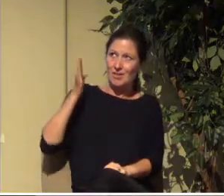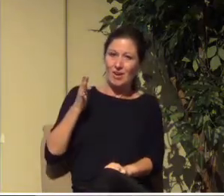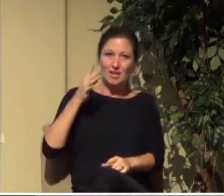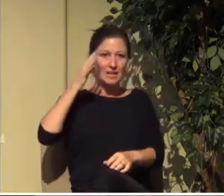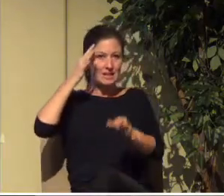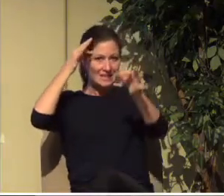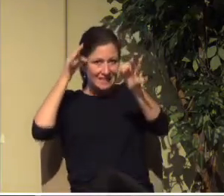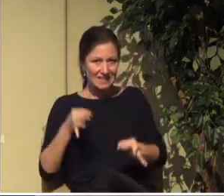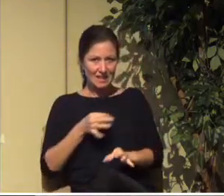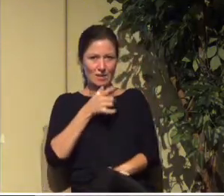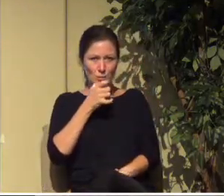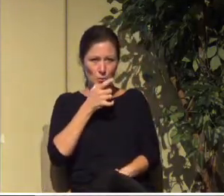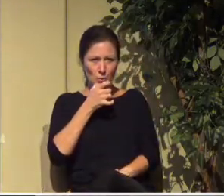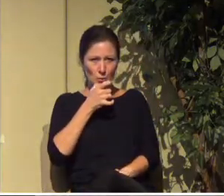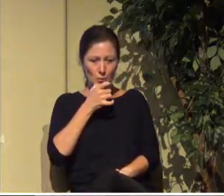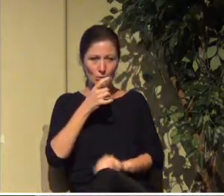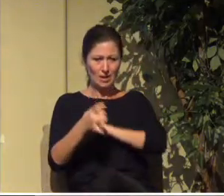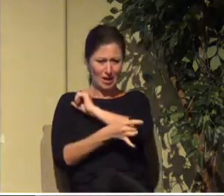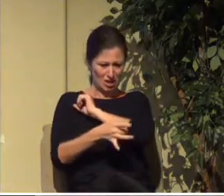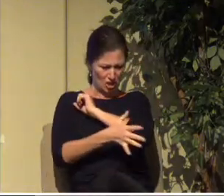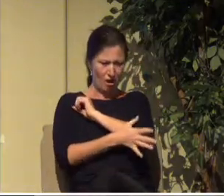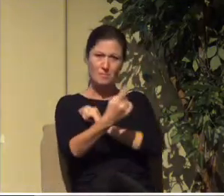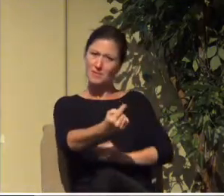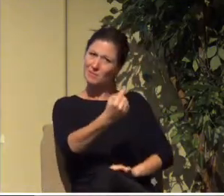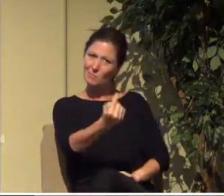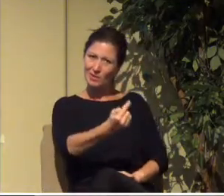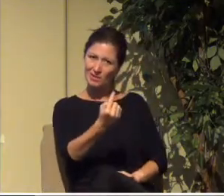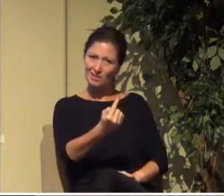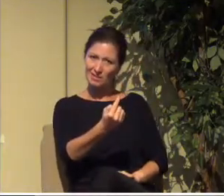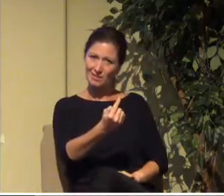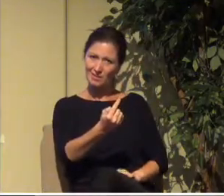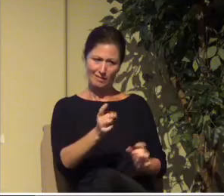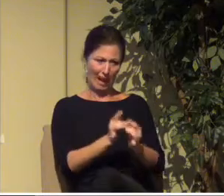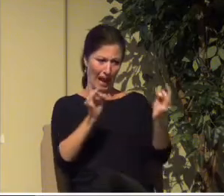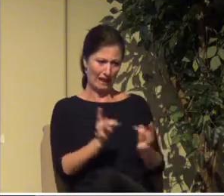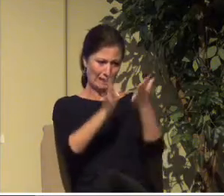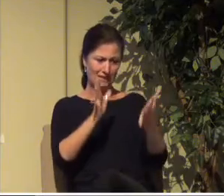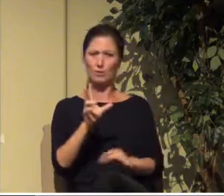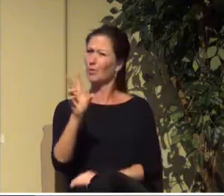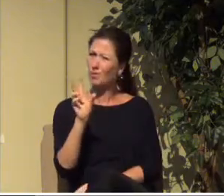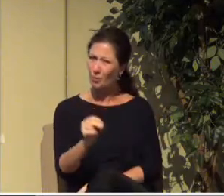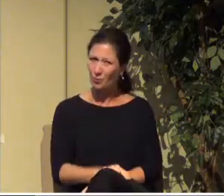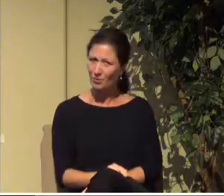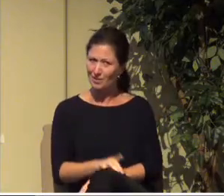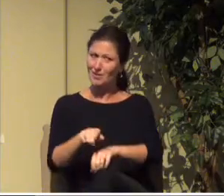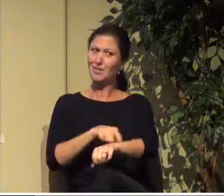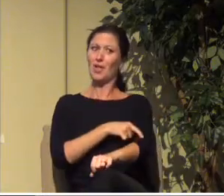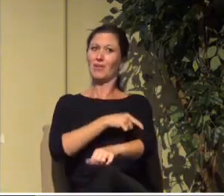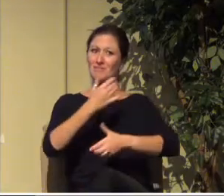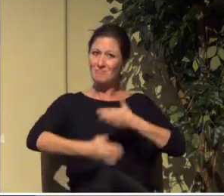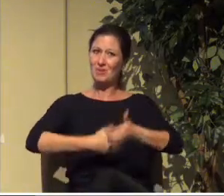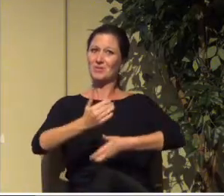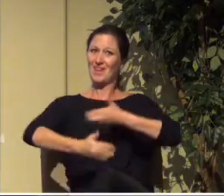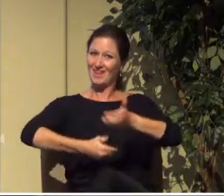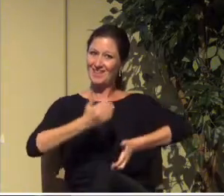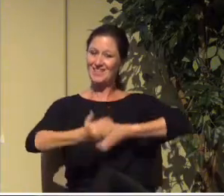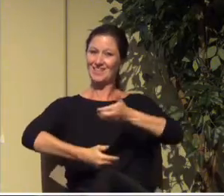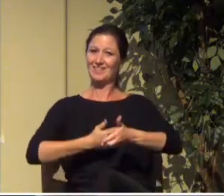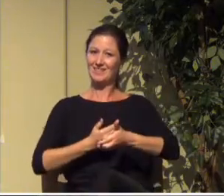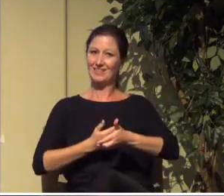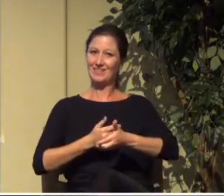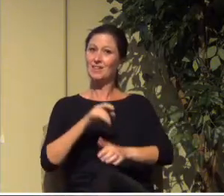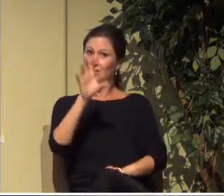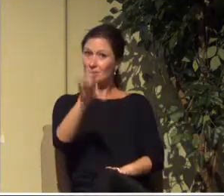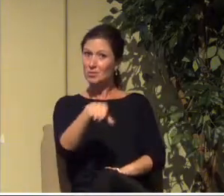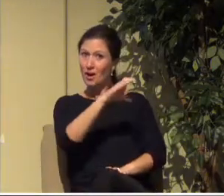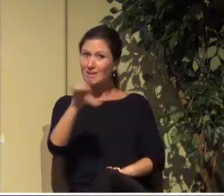into a family. No one adopts someone by accident. It's a long process and it's difficult. Oh, yeah, the cross was